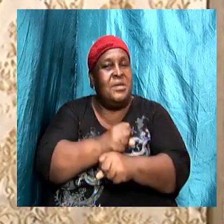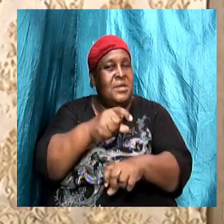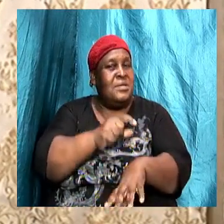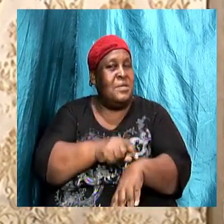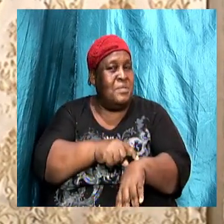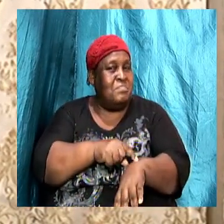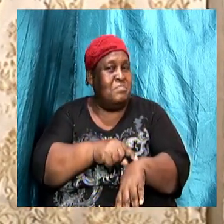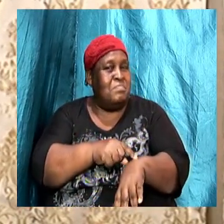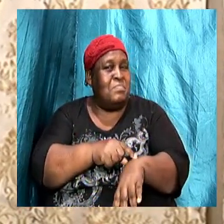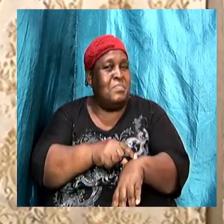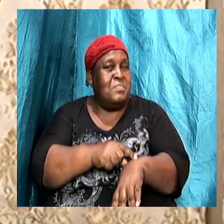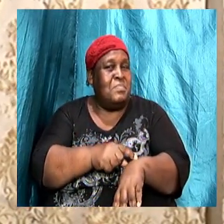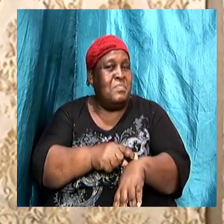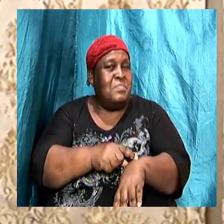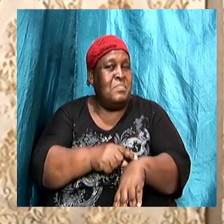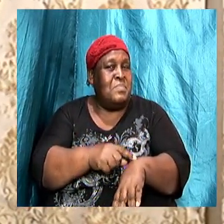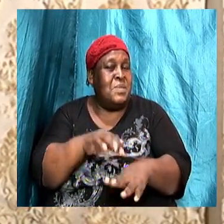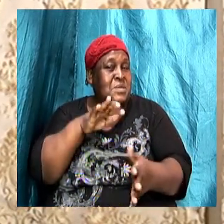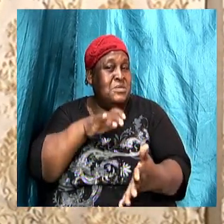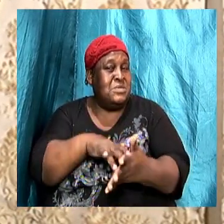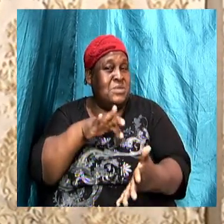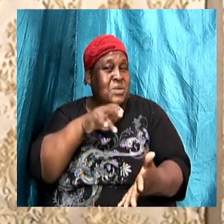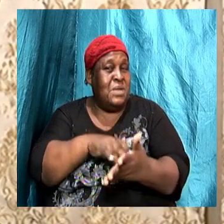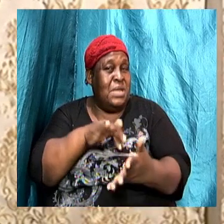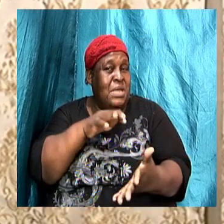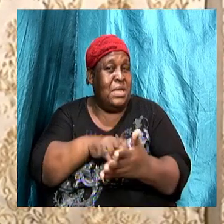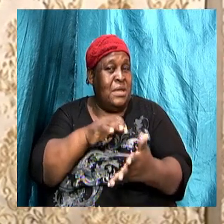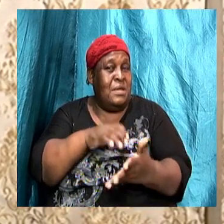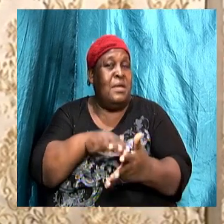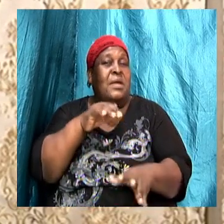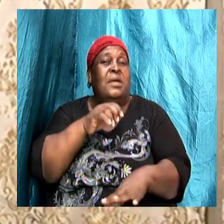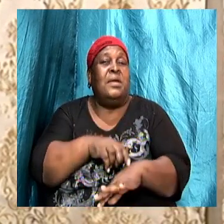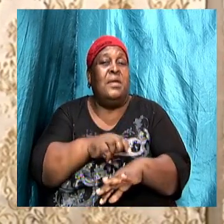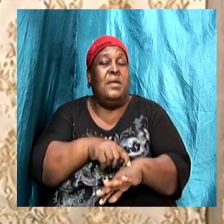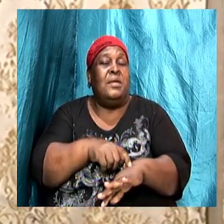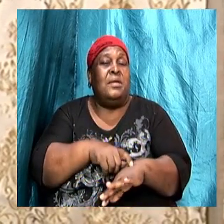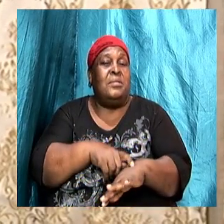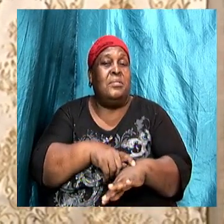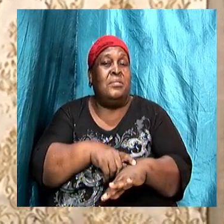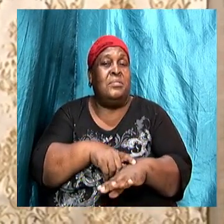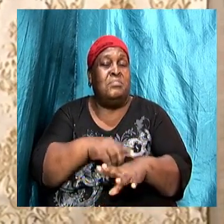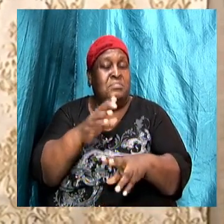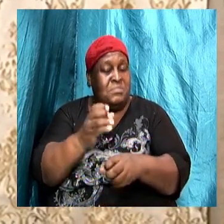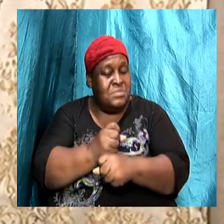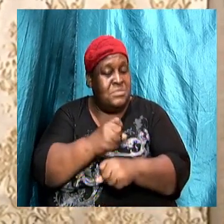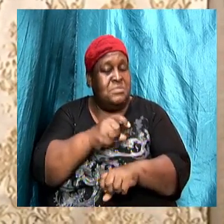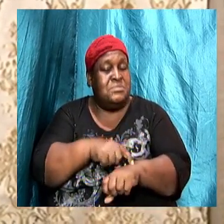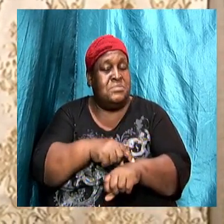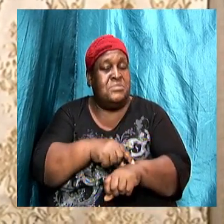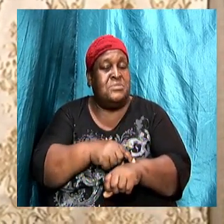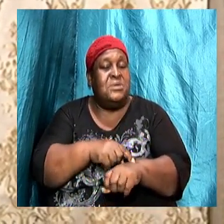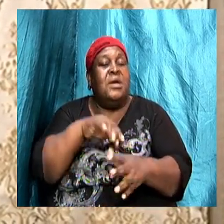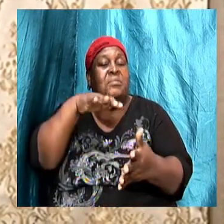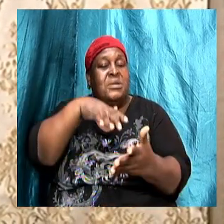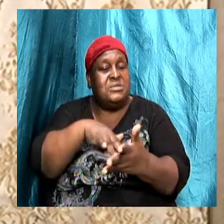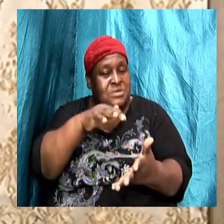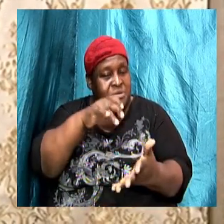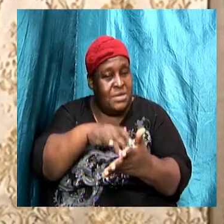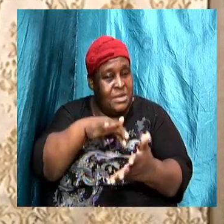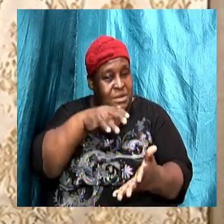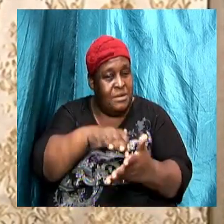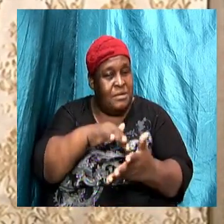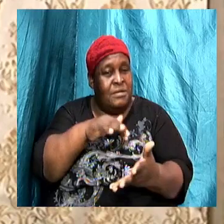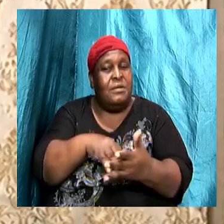going to look at, there is a little PowerPoint presentation so that we can take our time and go through as we get into the